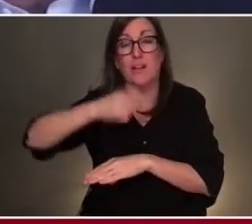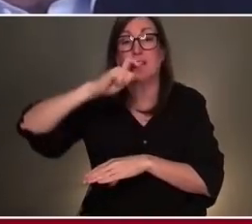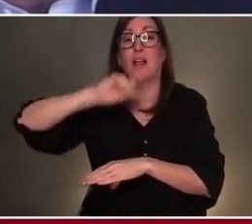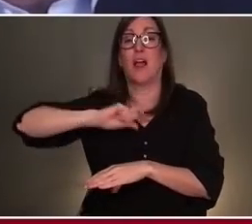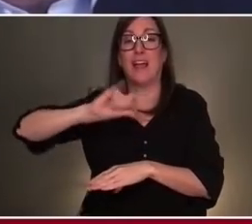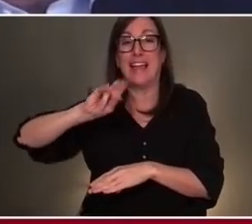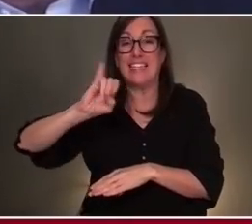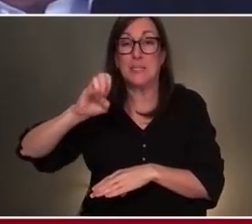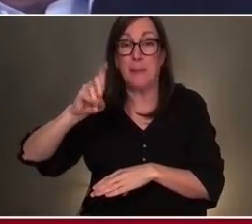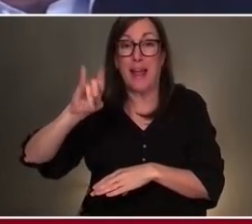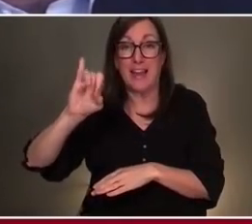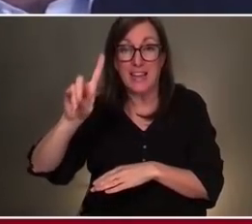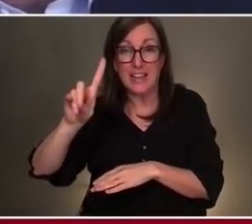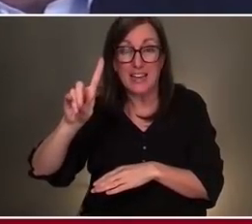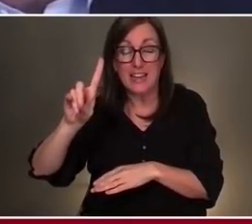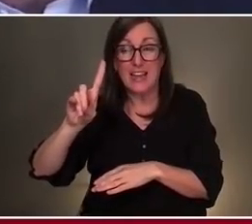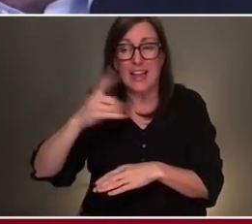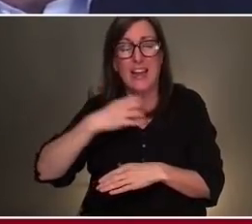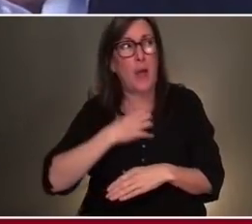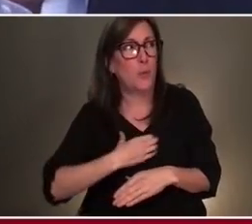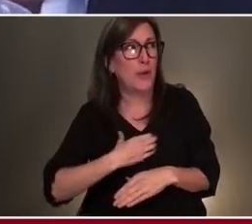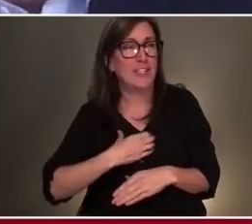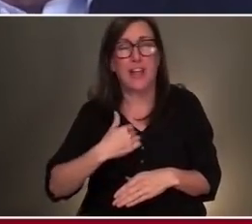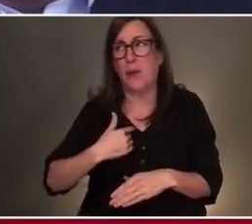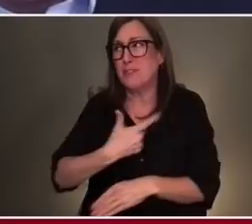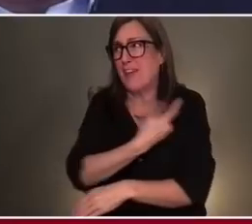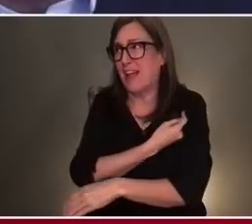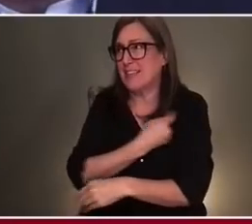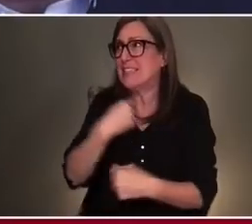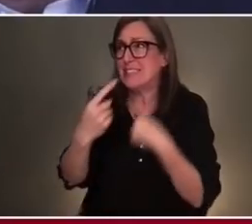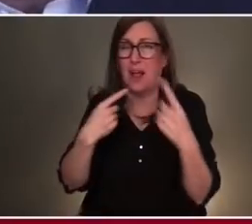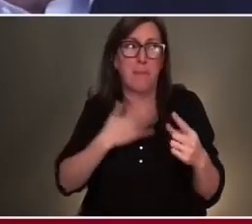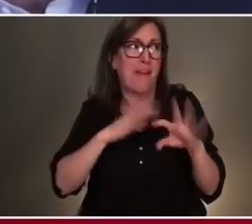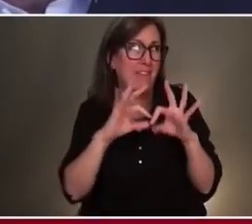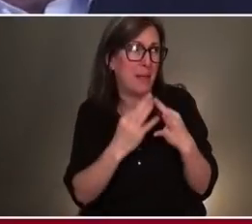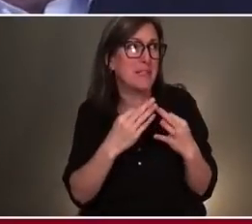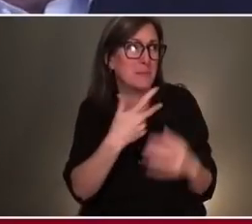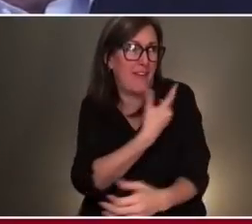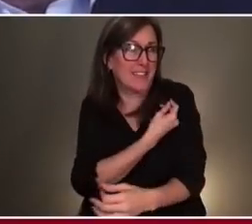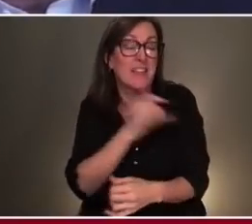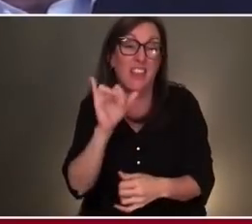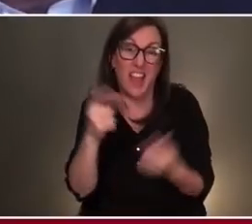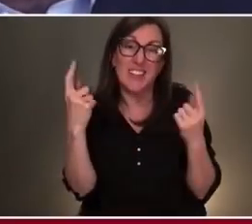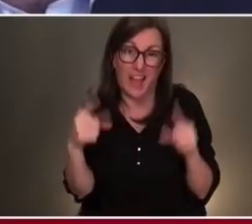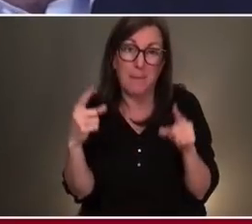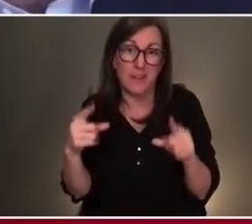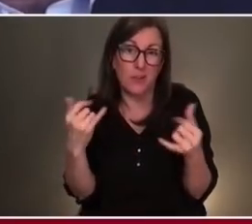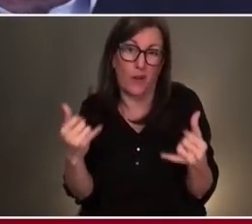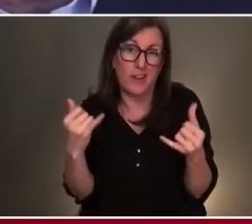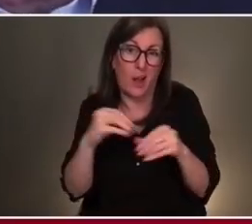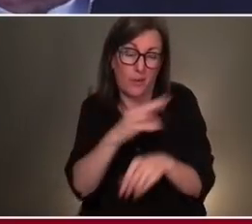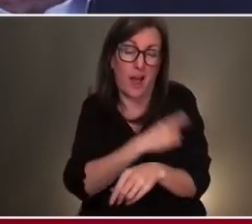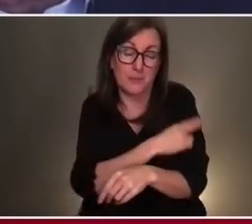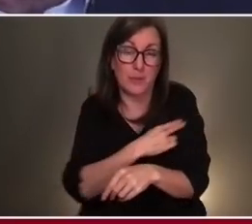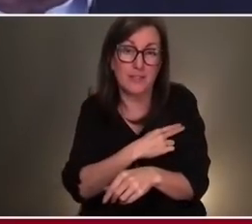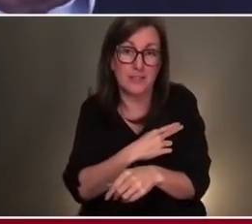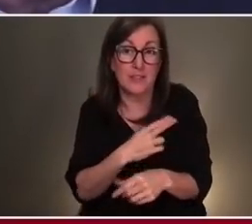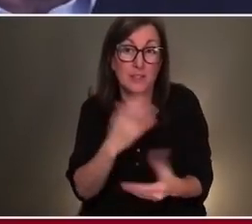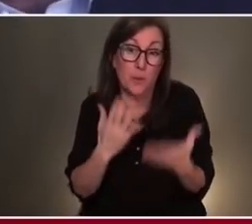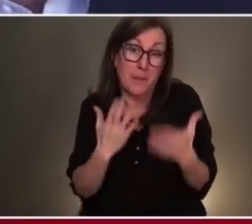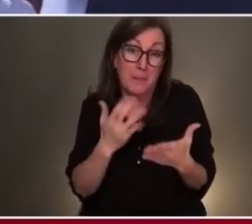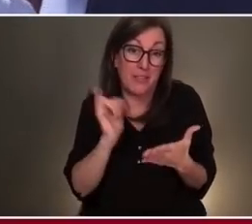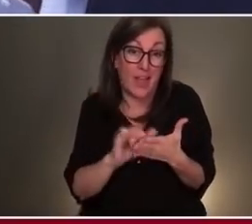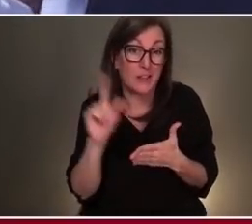wish I had been vaccinated, tell all my family to get vaccinated. More and more of those moments are happening. And maybe that's where we can begin to keep